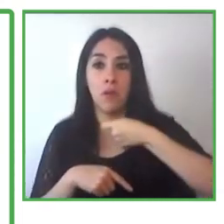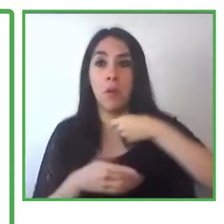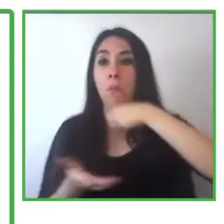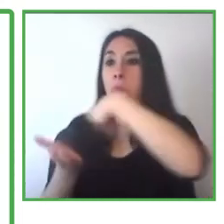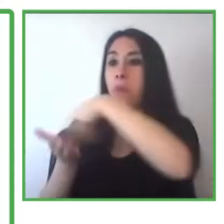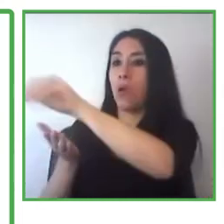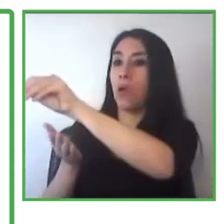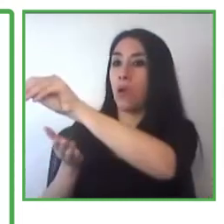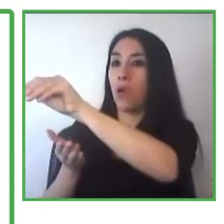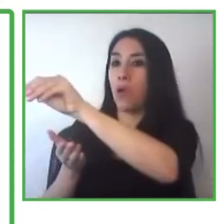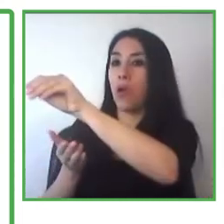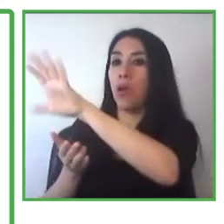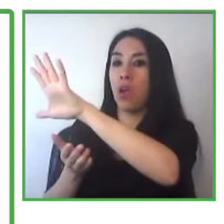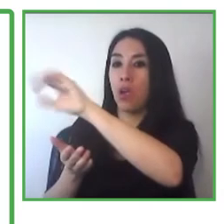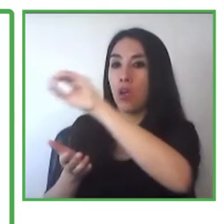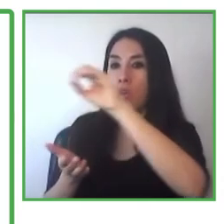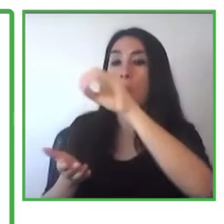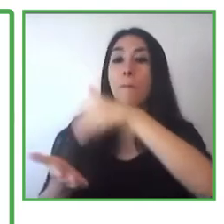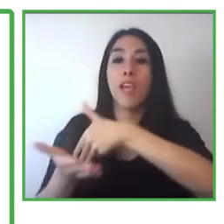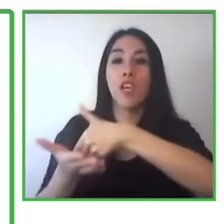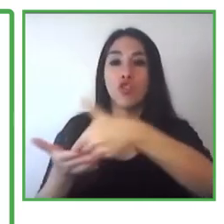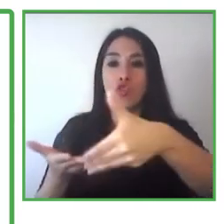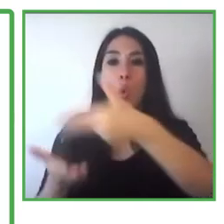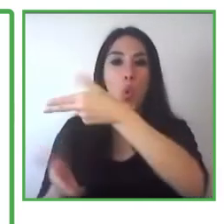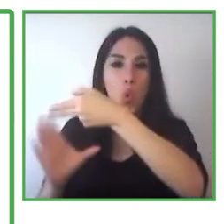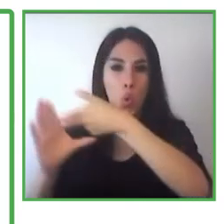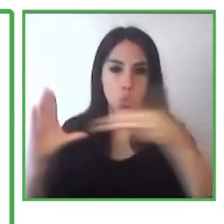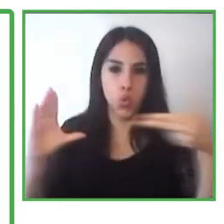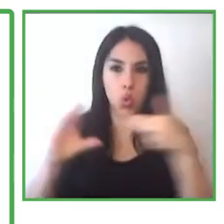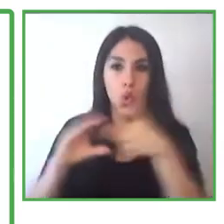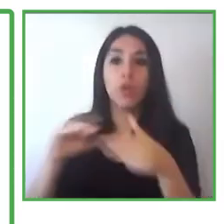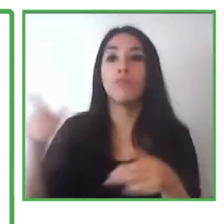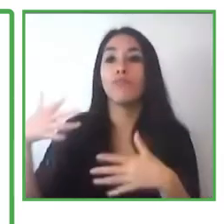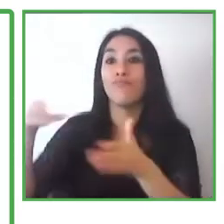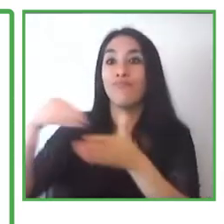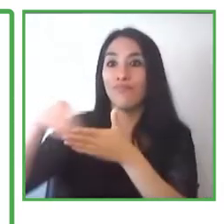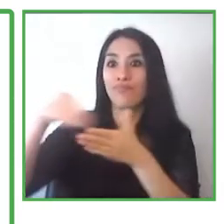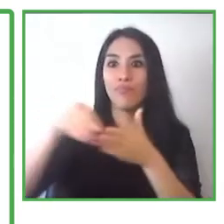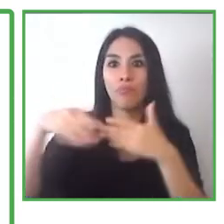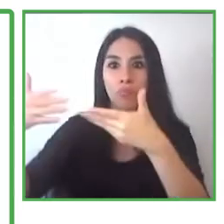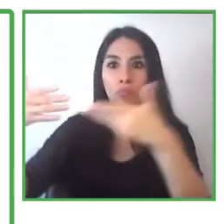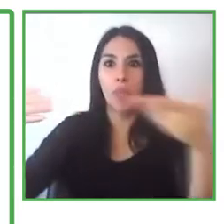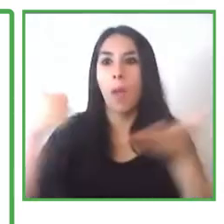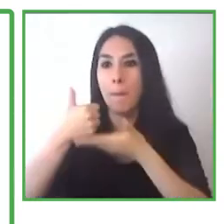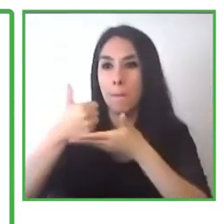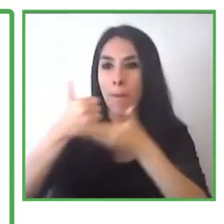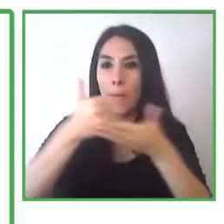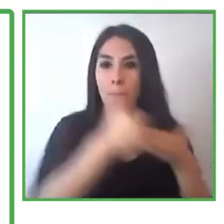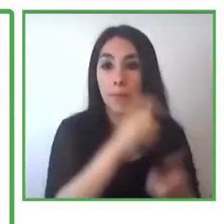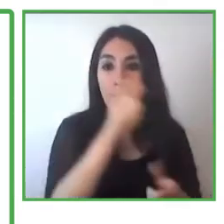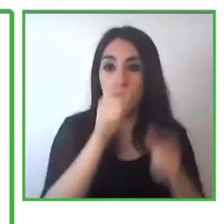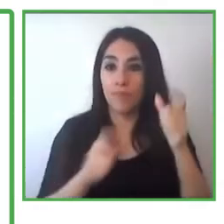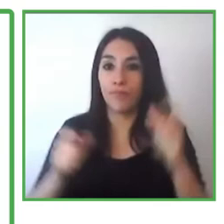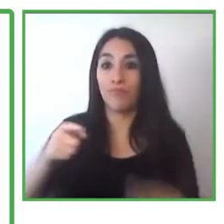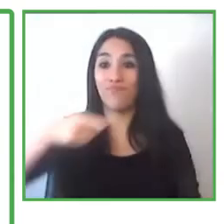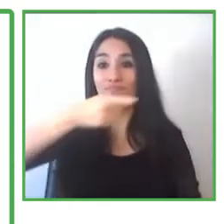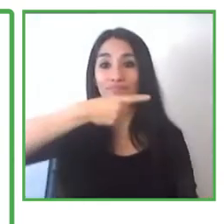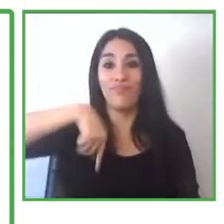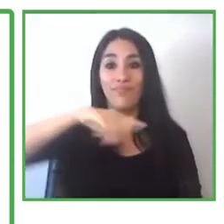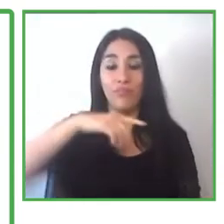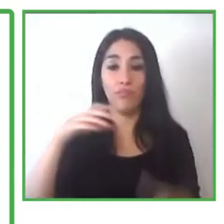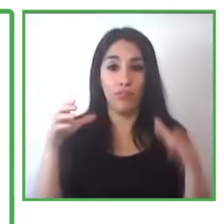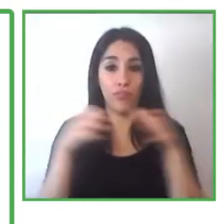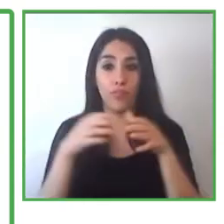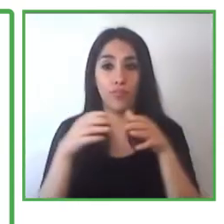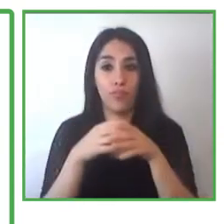500 million euros, 5 million euros in this kind of things.